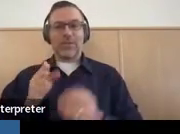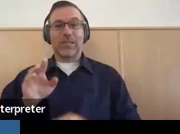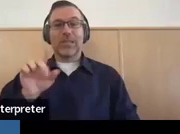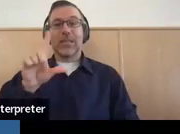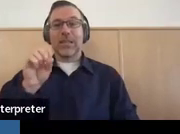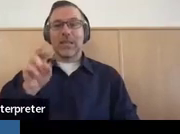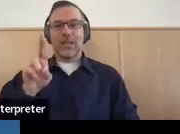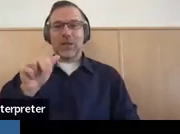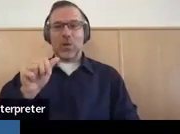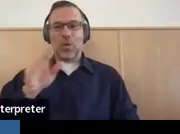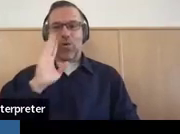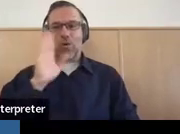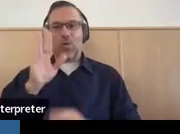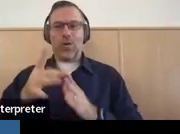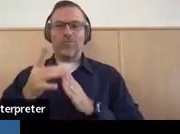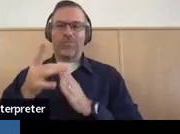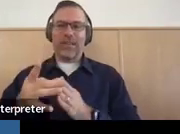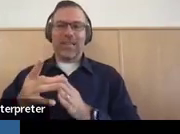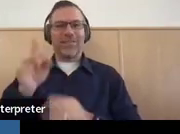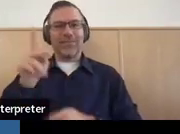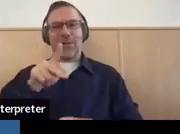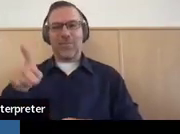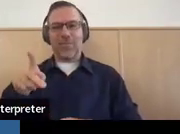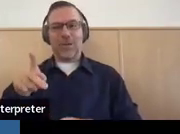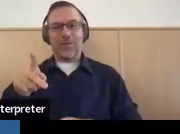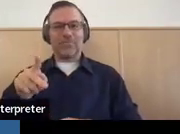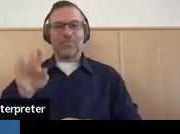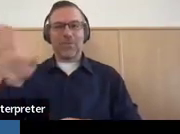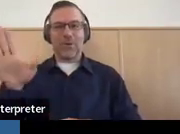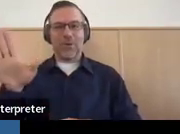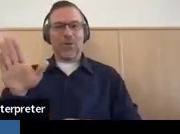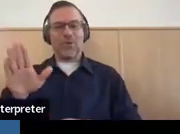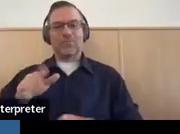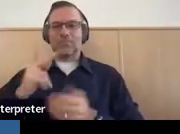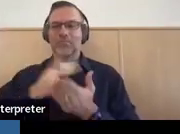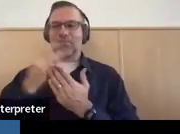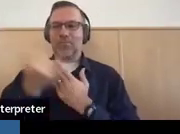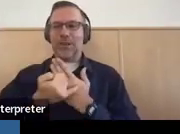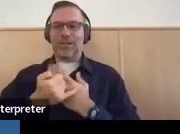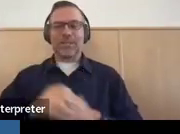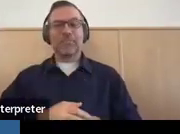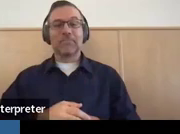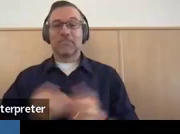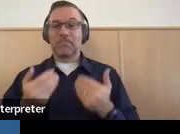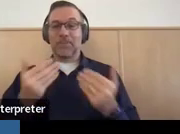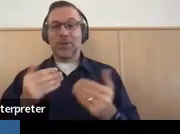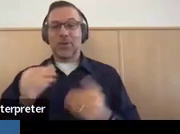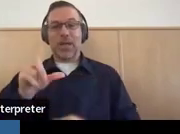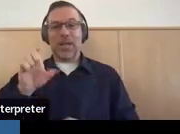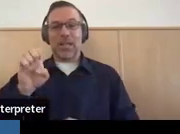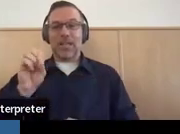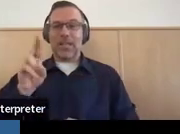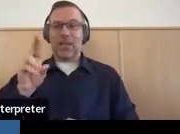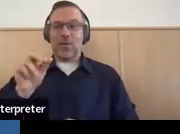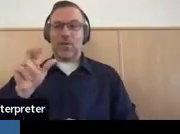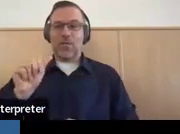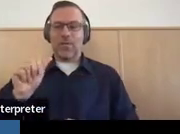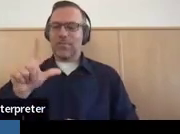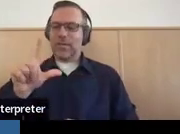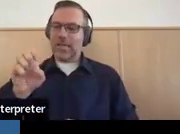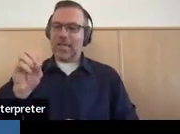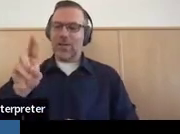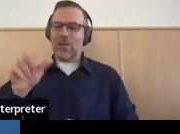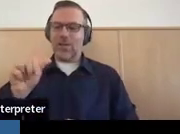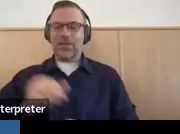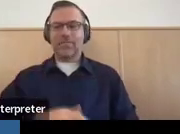PowerPoint. This is her baby. So that was a quick turnover, Leora, but you are up. Okay, so I forgot to